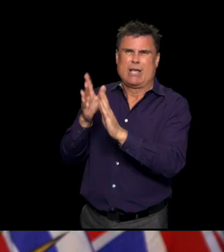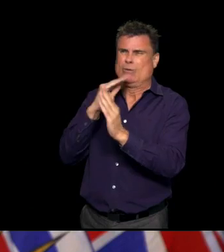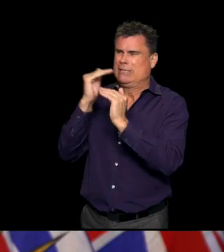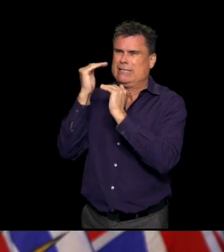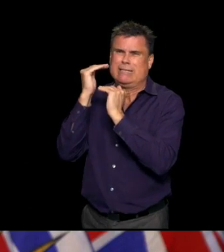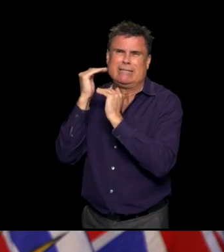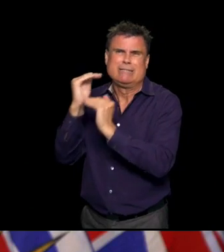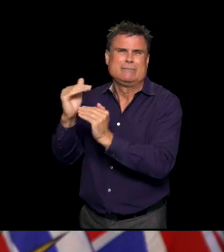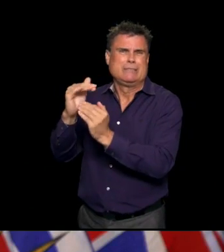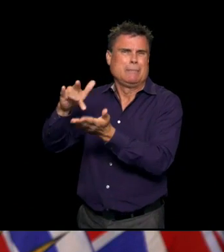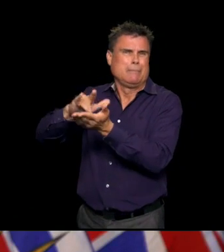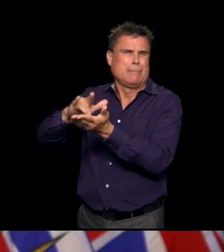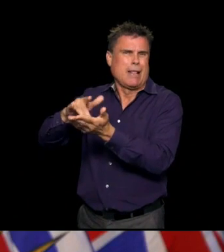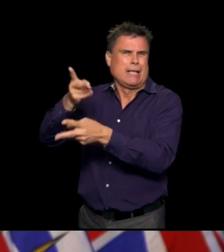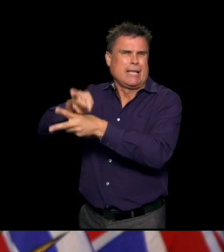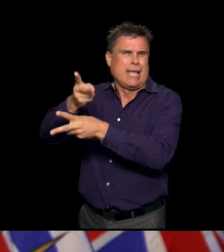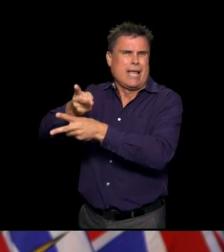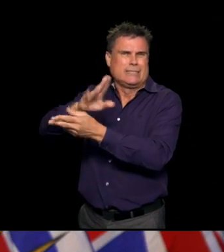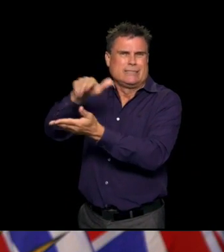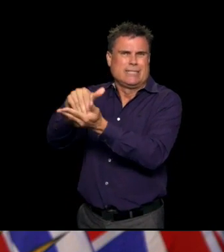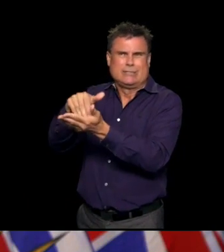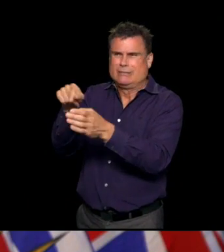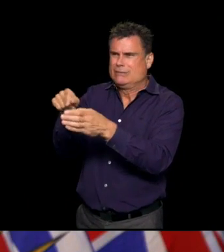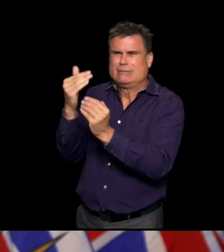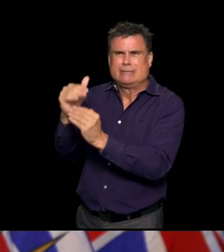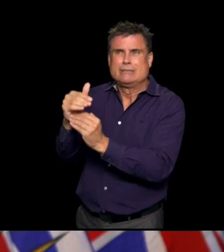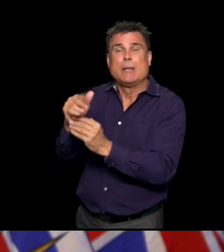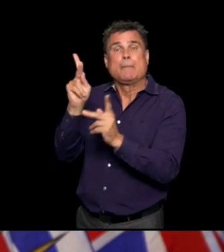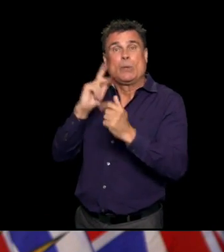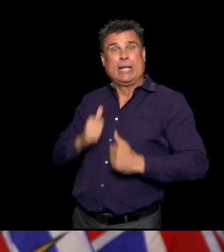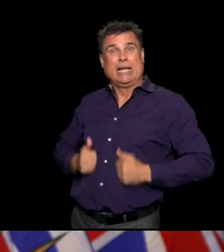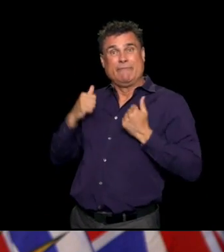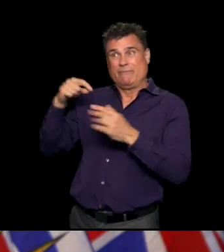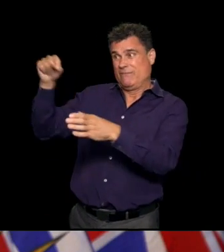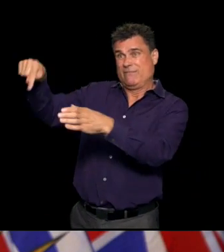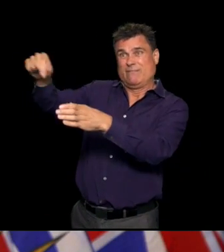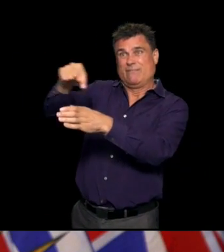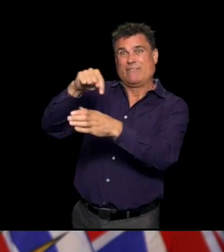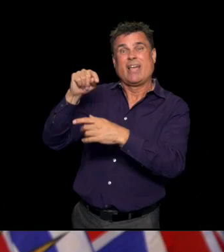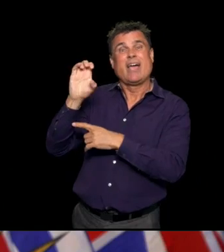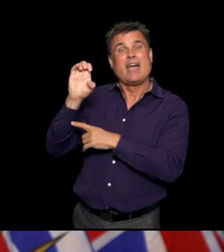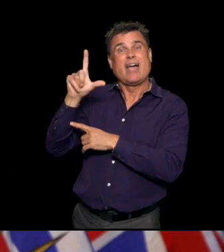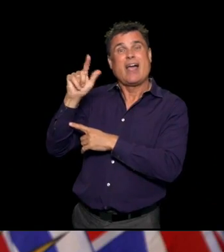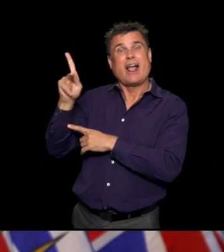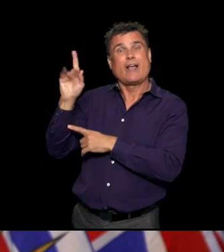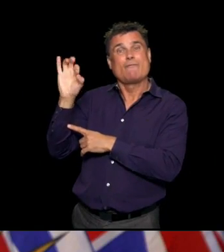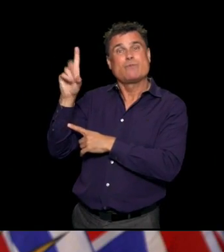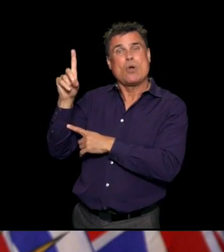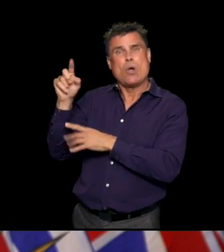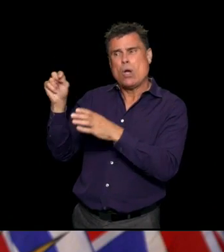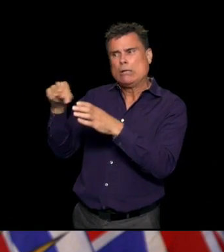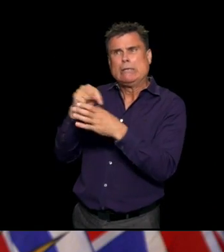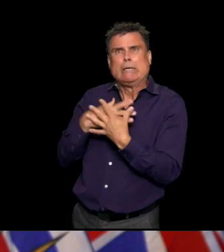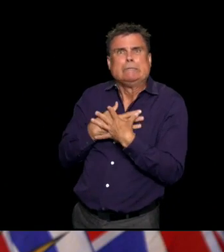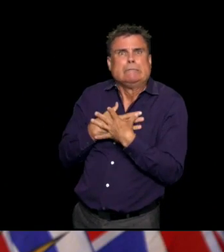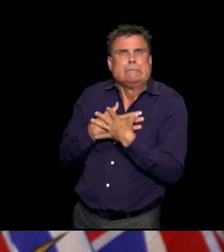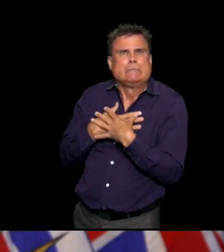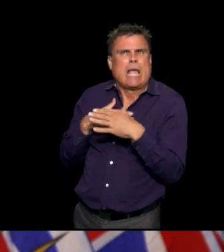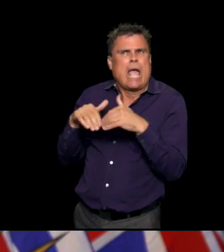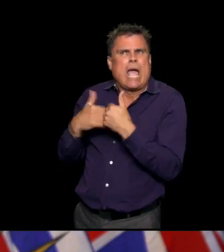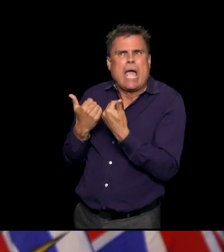Obviously, Elkford, being a small town with limited medical facilities there, how are you able to ensure residents there that there was no